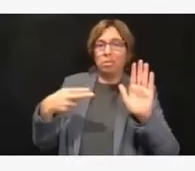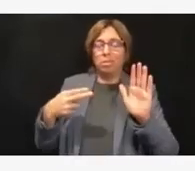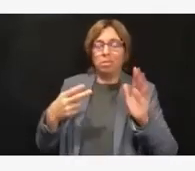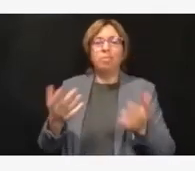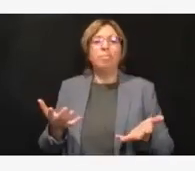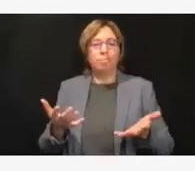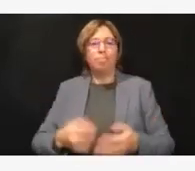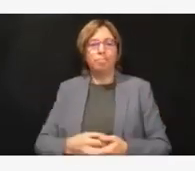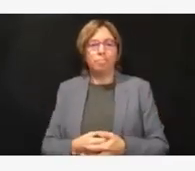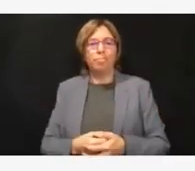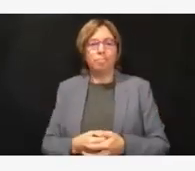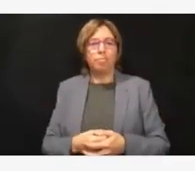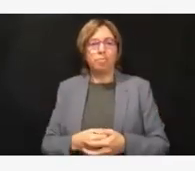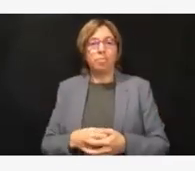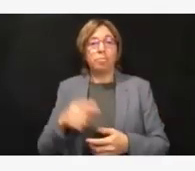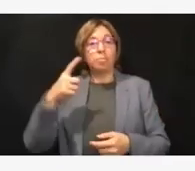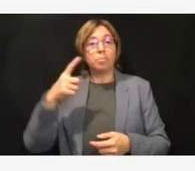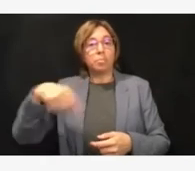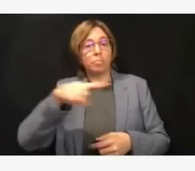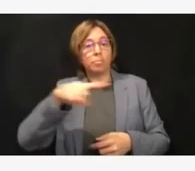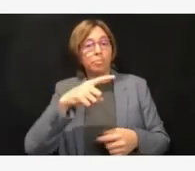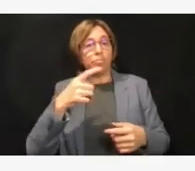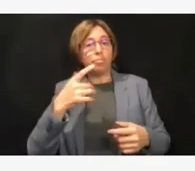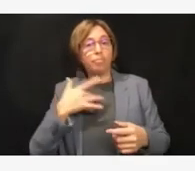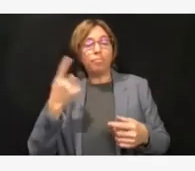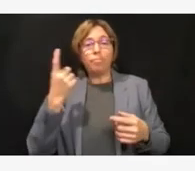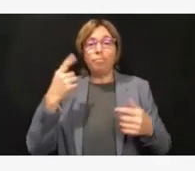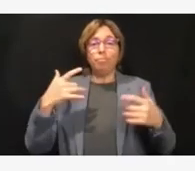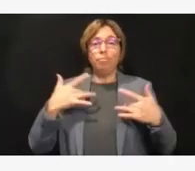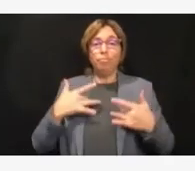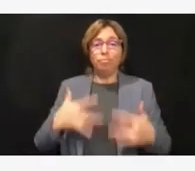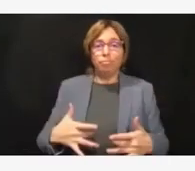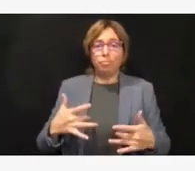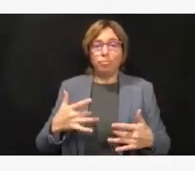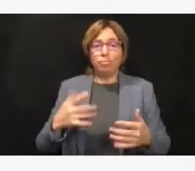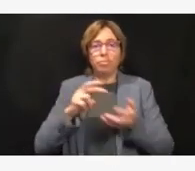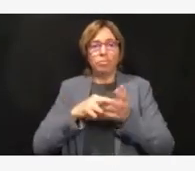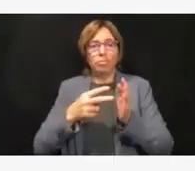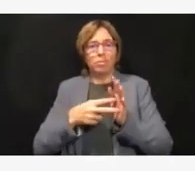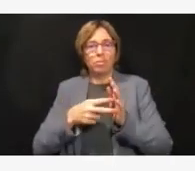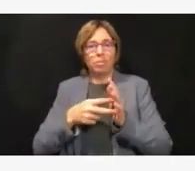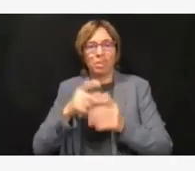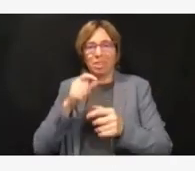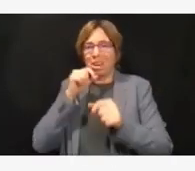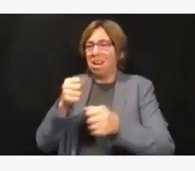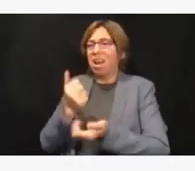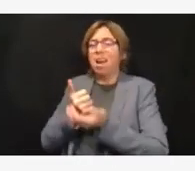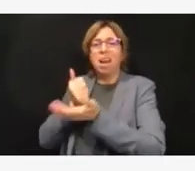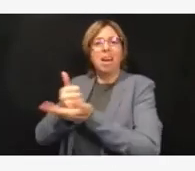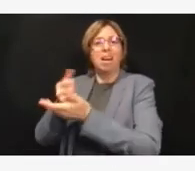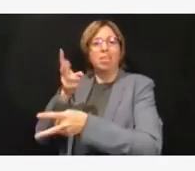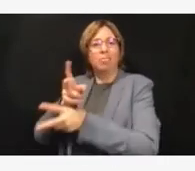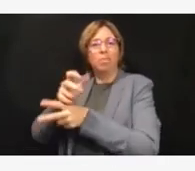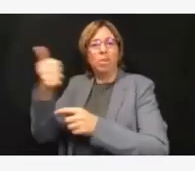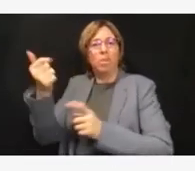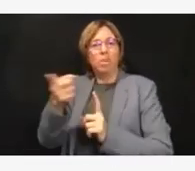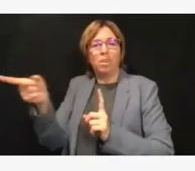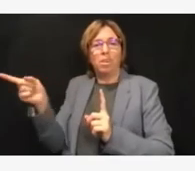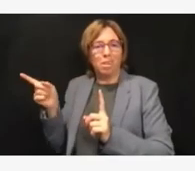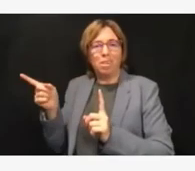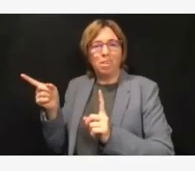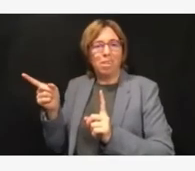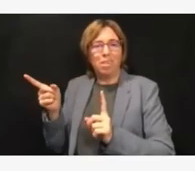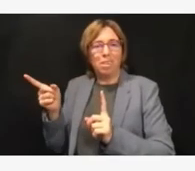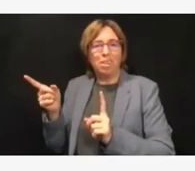you probably won't manage your other health conditions well. So, too, we also saw an increase in substance use presentations